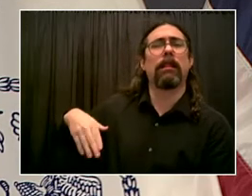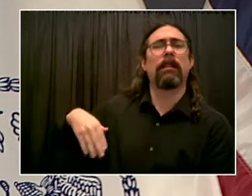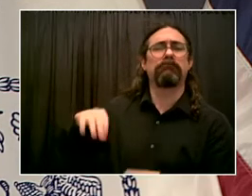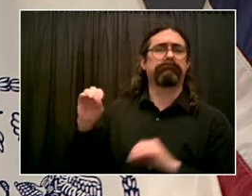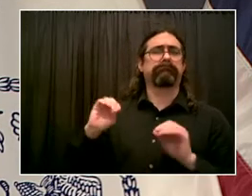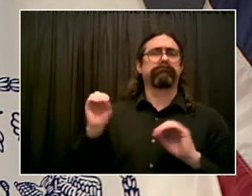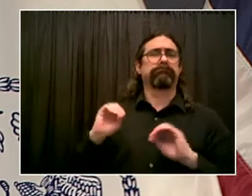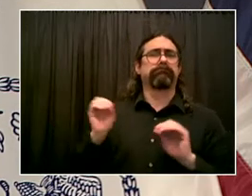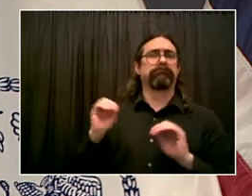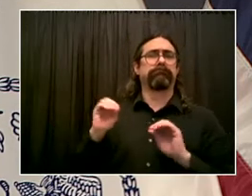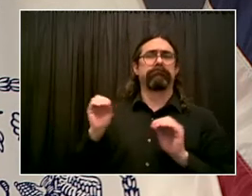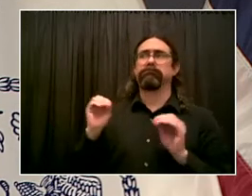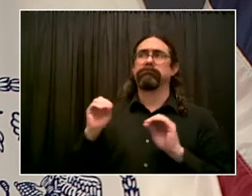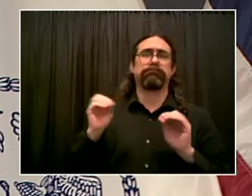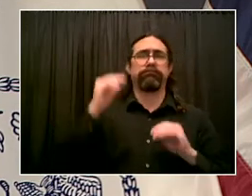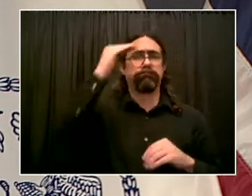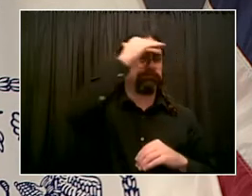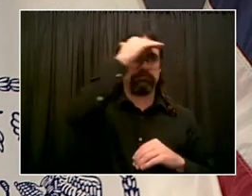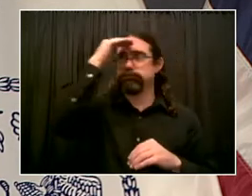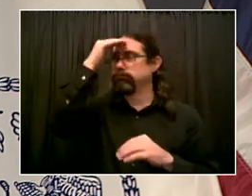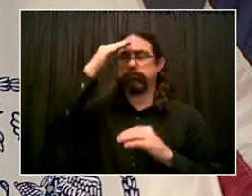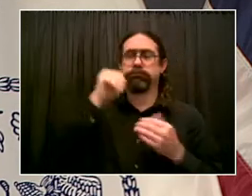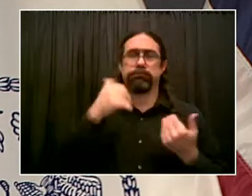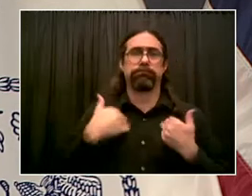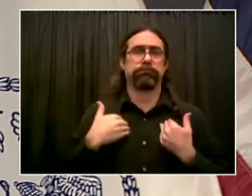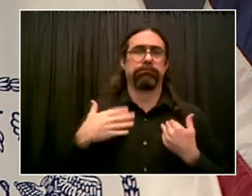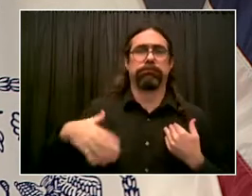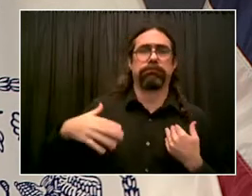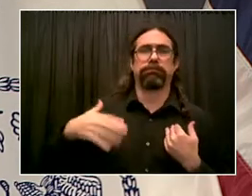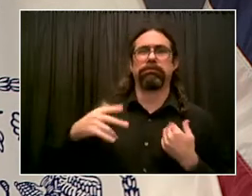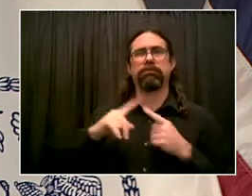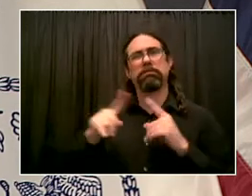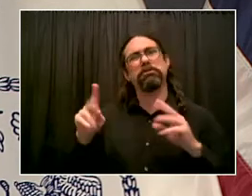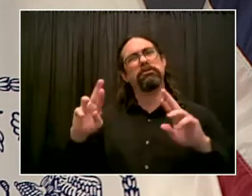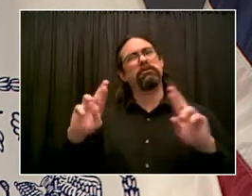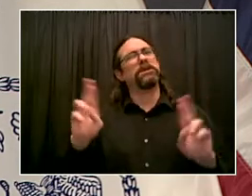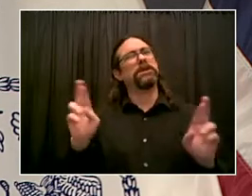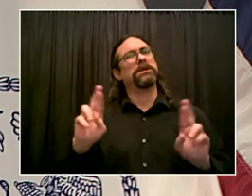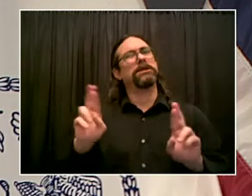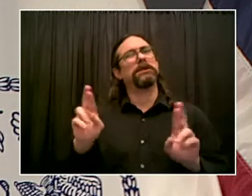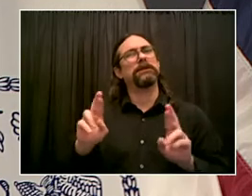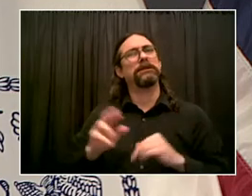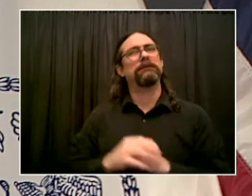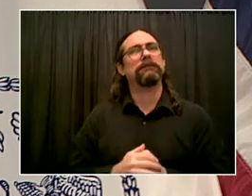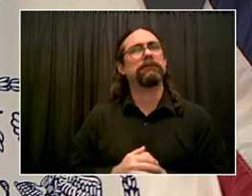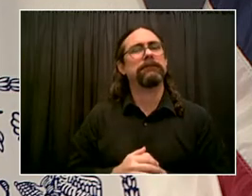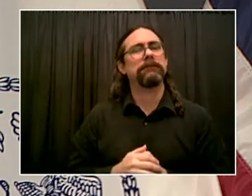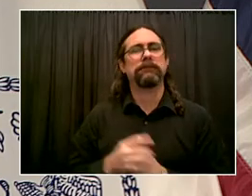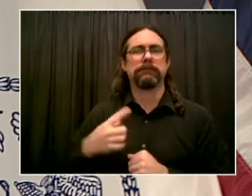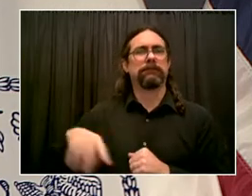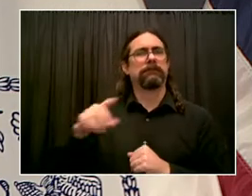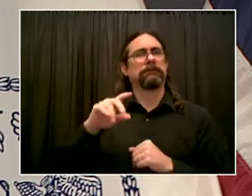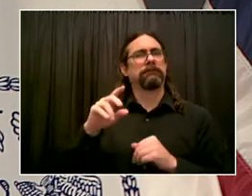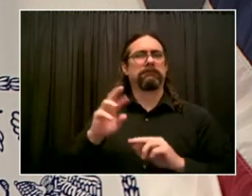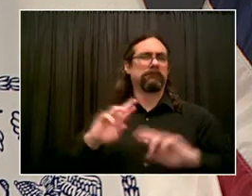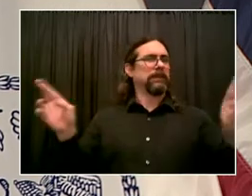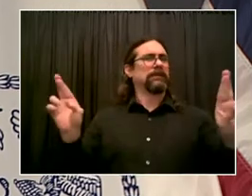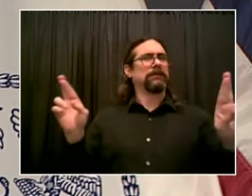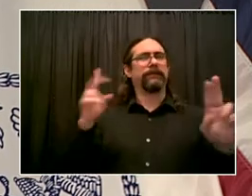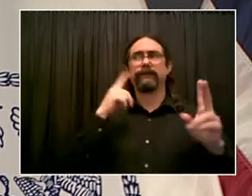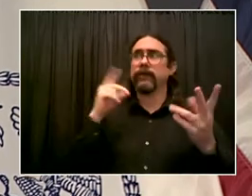to take action. And our entire focus once again is going to be on vaccination. You'll hear from the doctors in a moment,